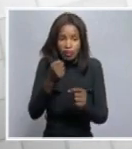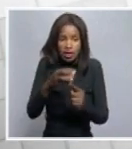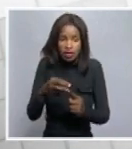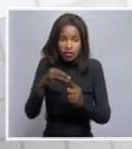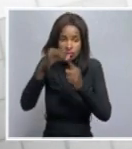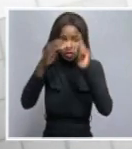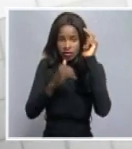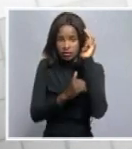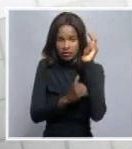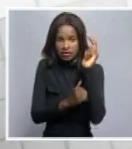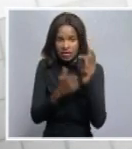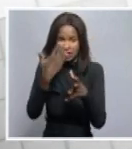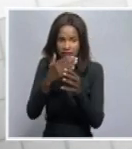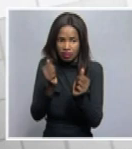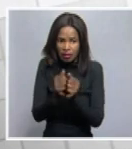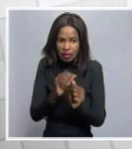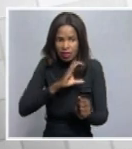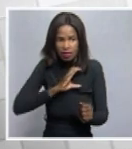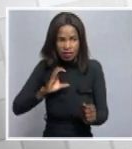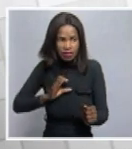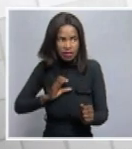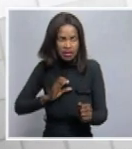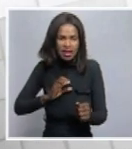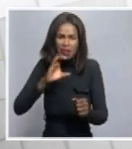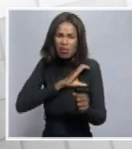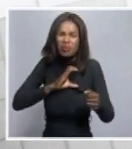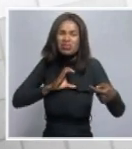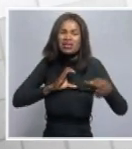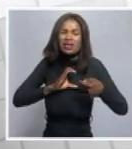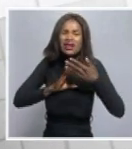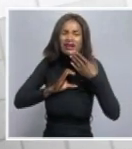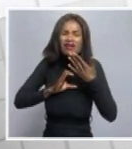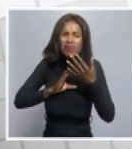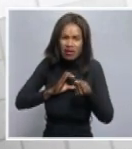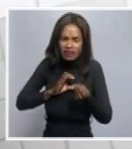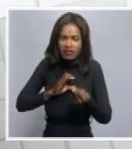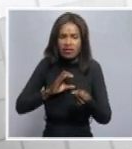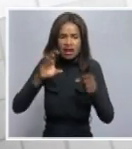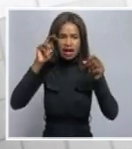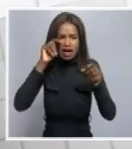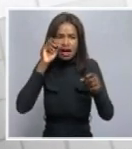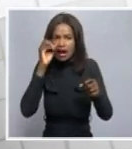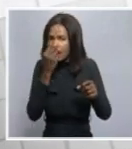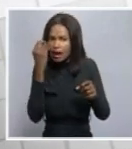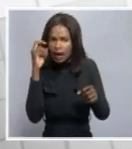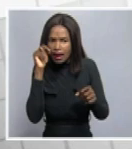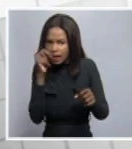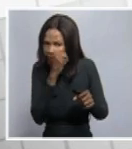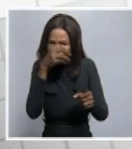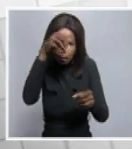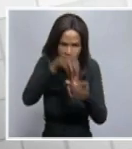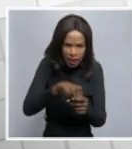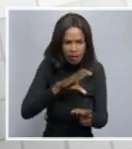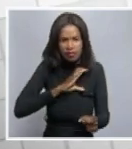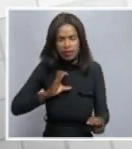composed of people also from the affected communities, those who have agreed to work